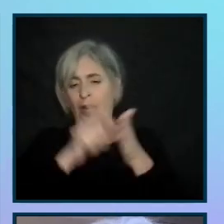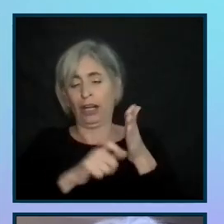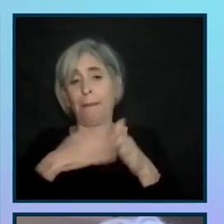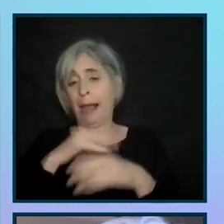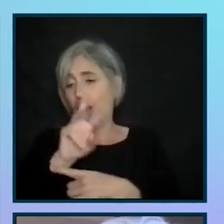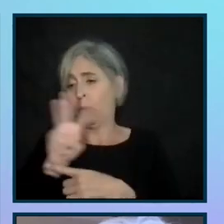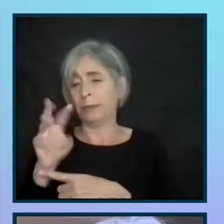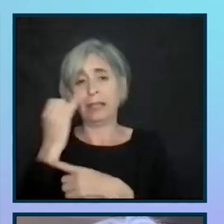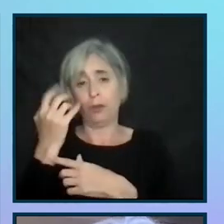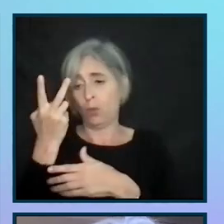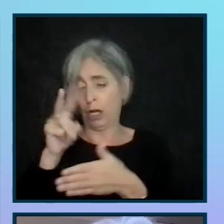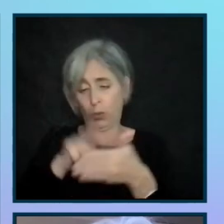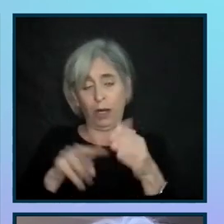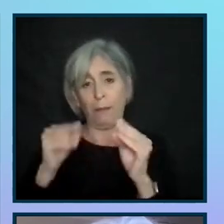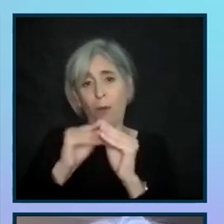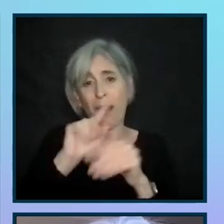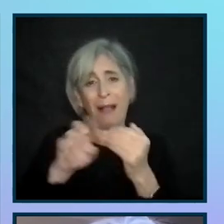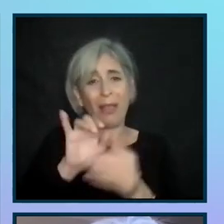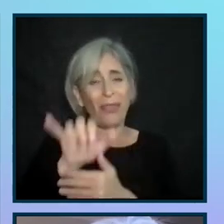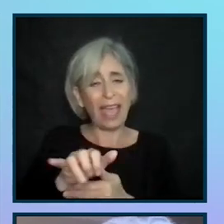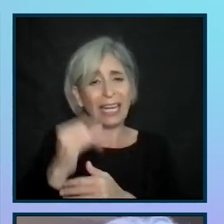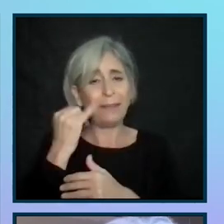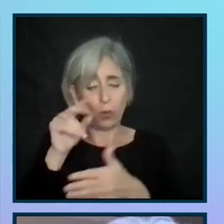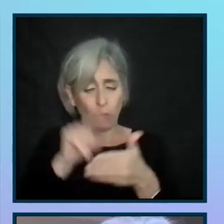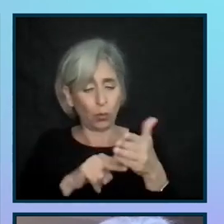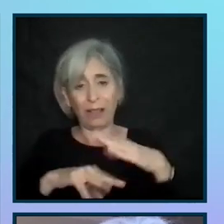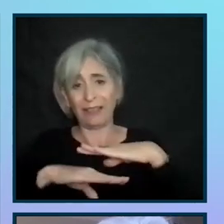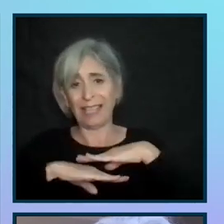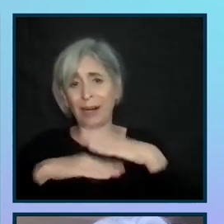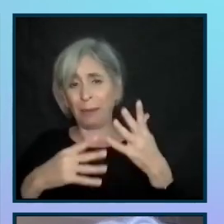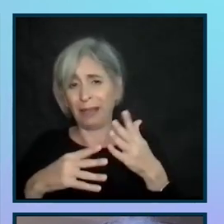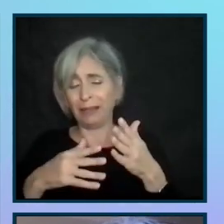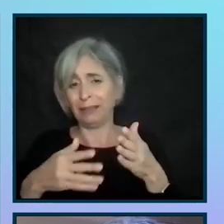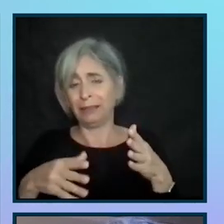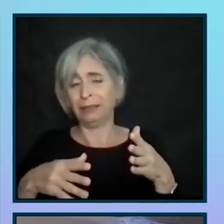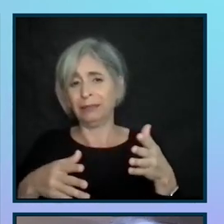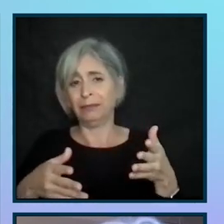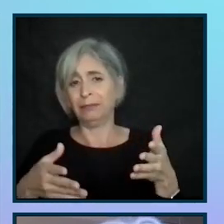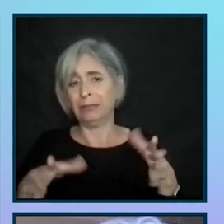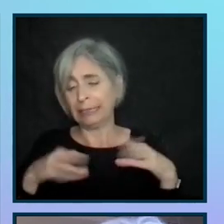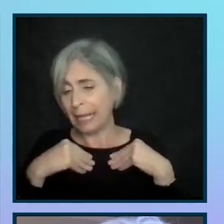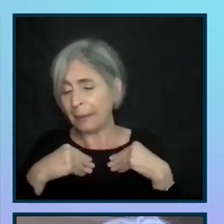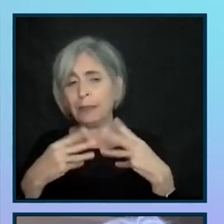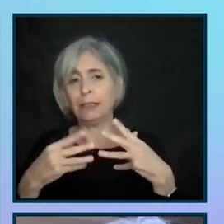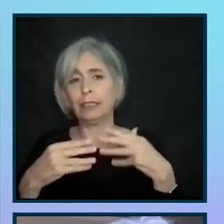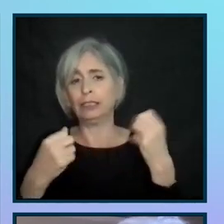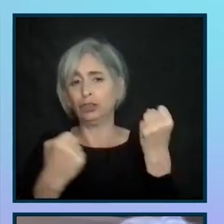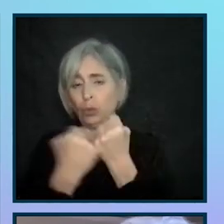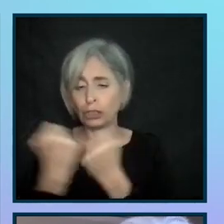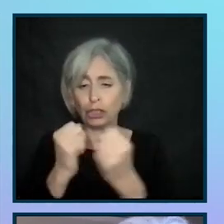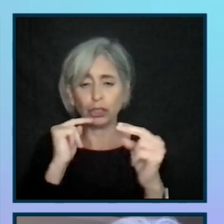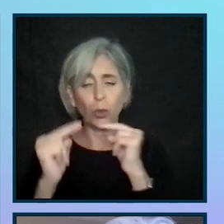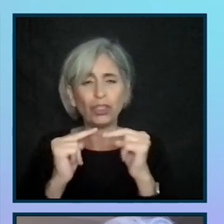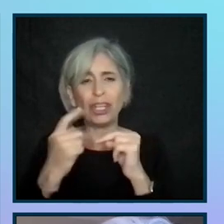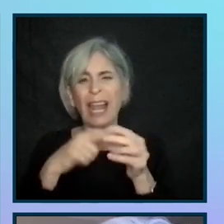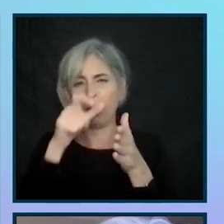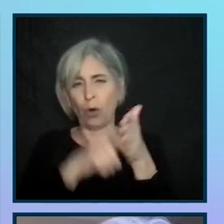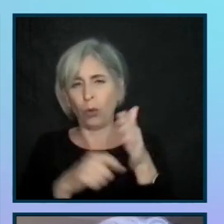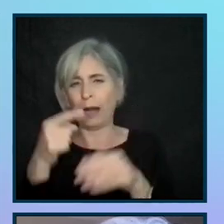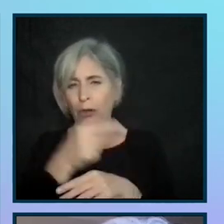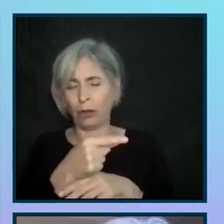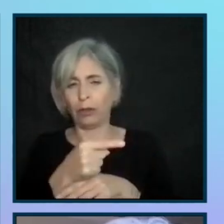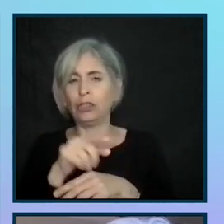website if you want to read more about it, if you want to read the settlement, if you want to read what they said about structured negotiation. And the other example